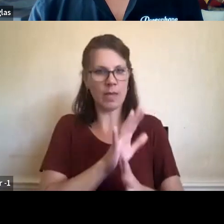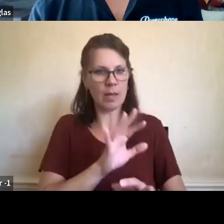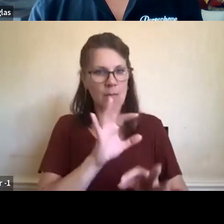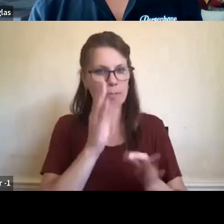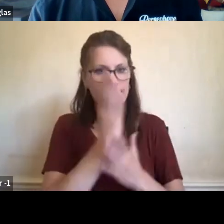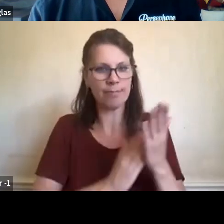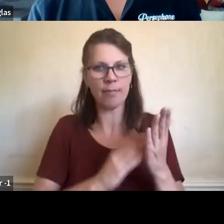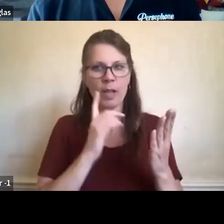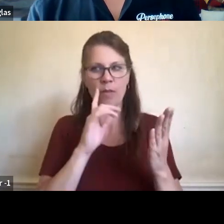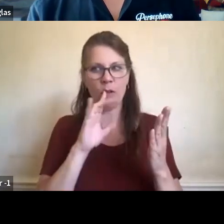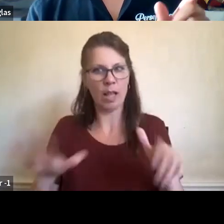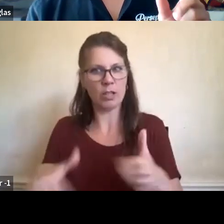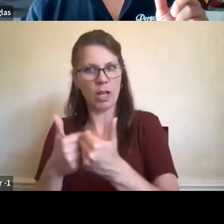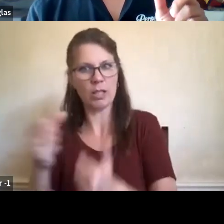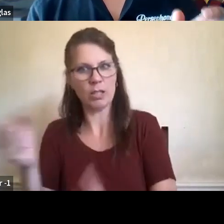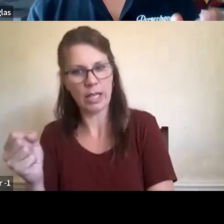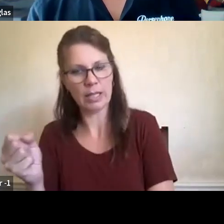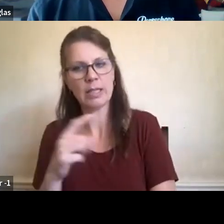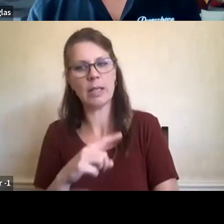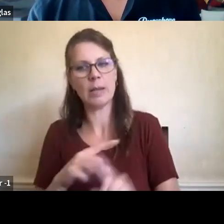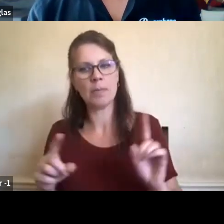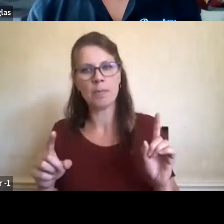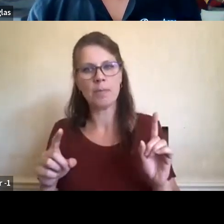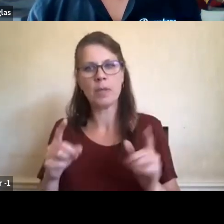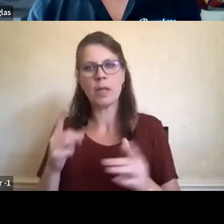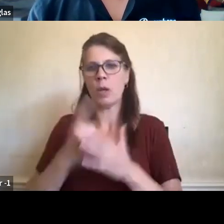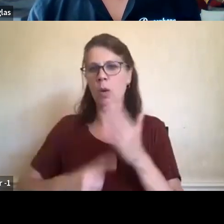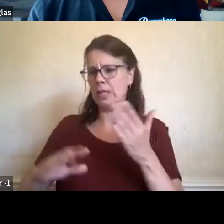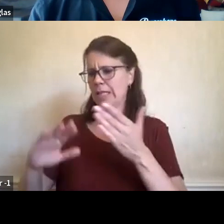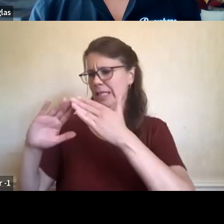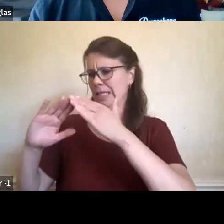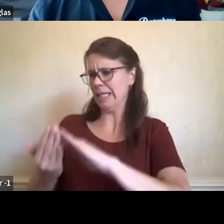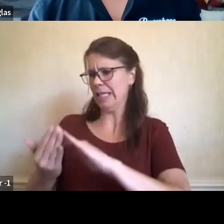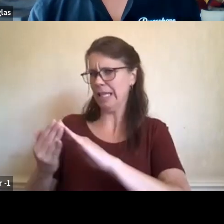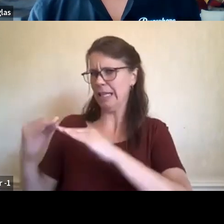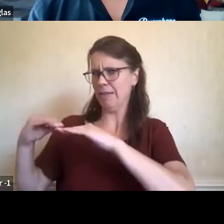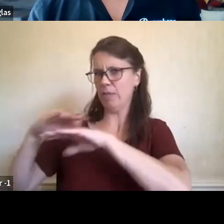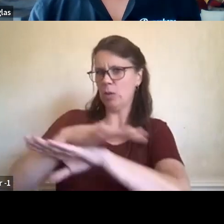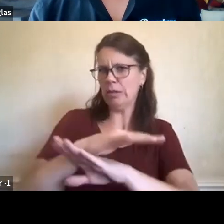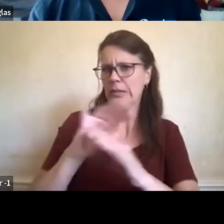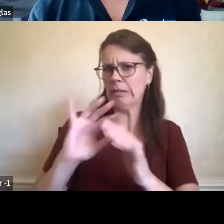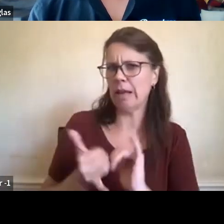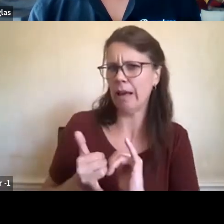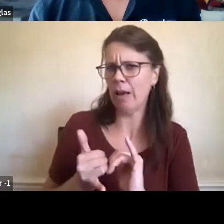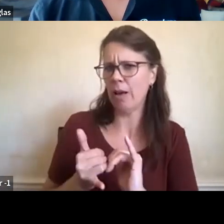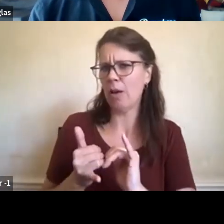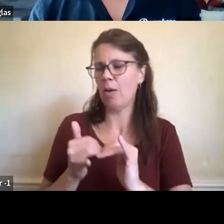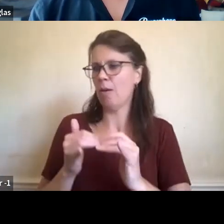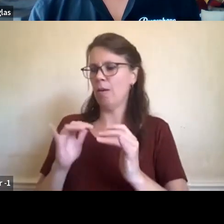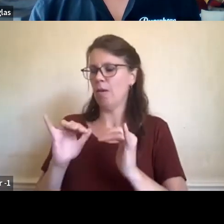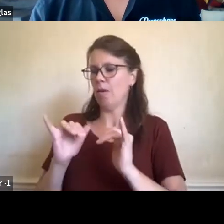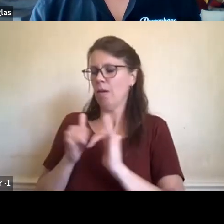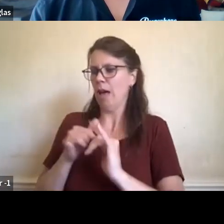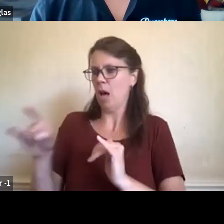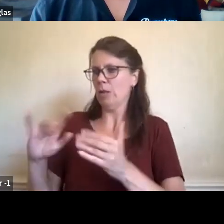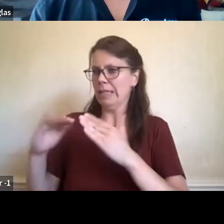the challenge itself. But, you know, what is the urban footprint look like? How is it fastly encroaching on our foreshores?